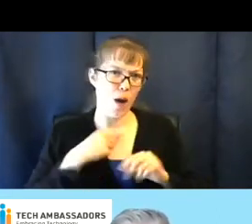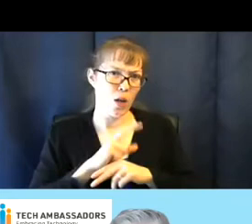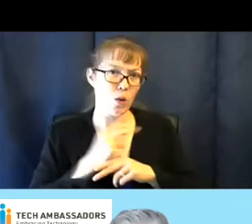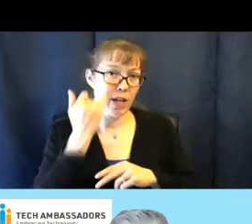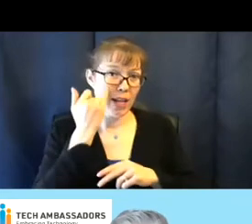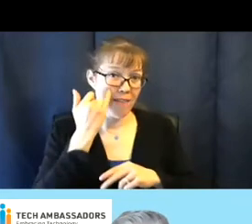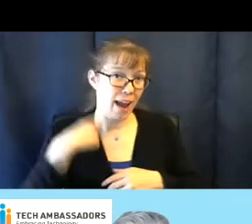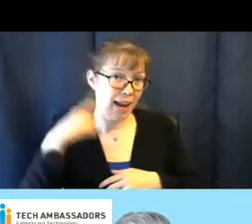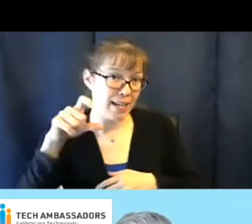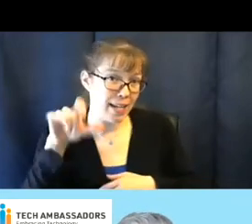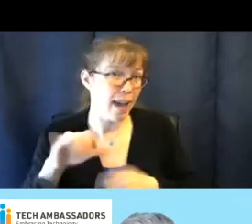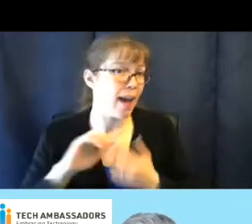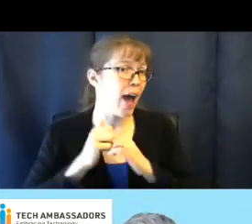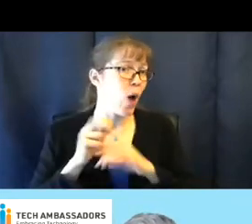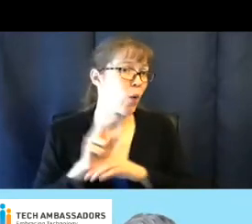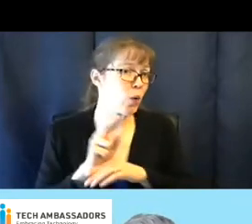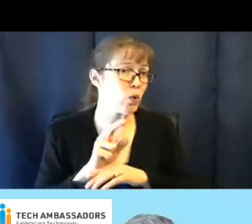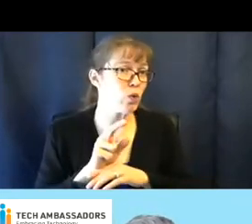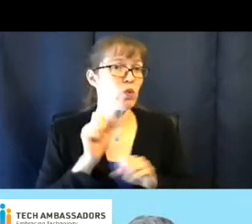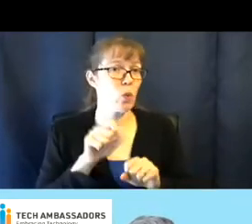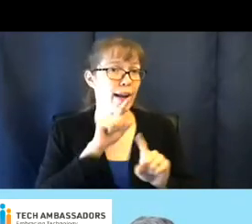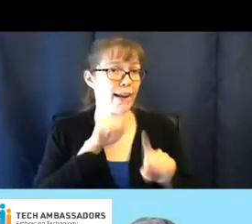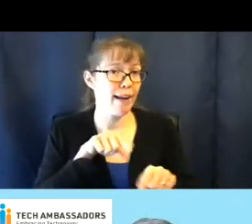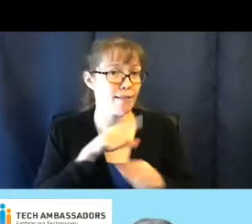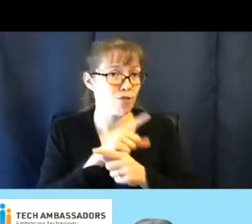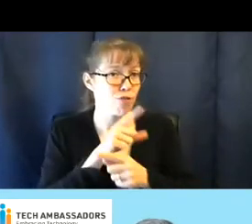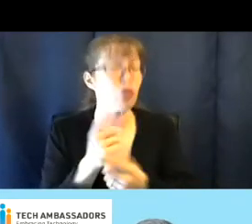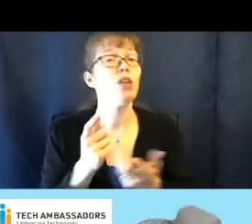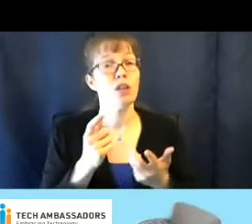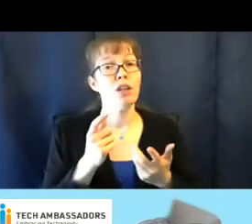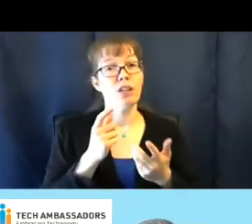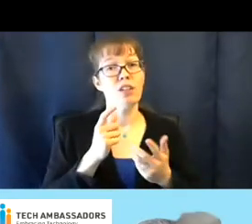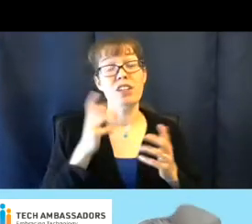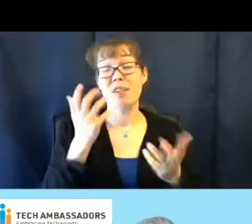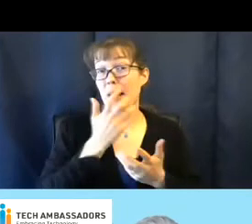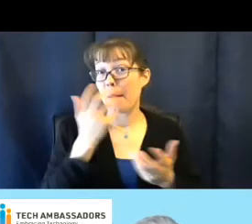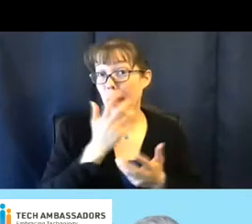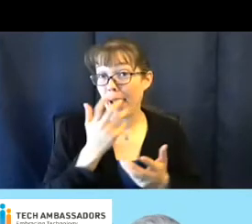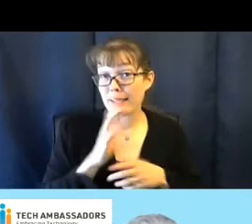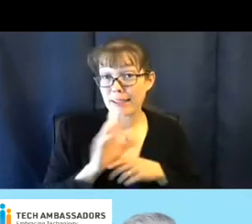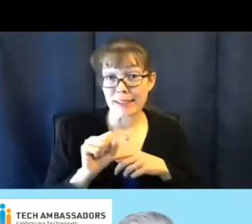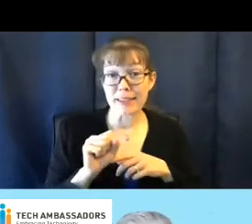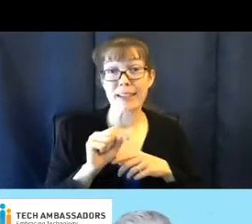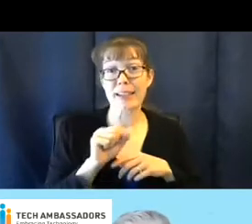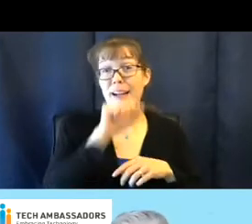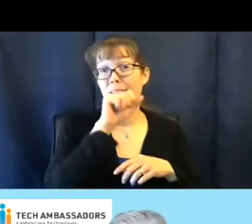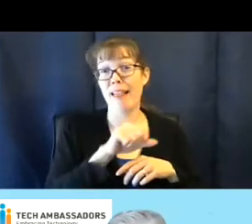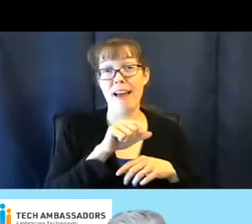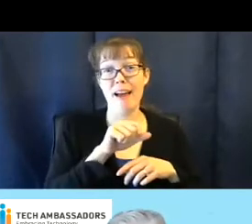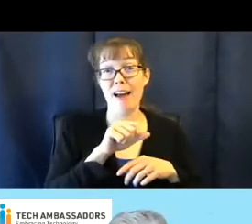I needed it. And so I can answer that comment. It's been amazing. And I love riding on this bus.